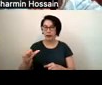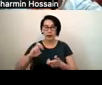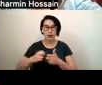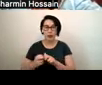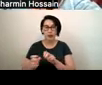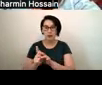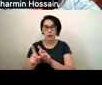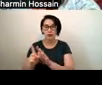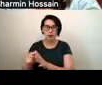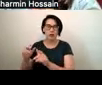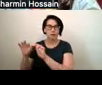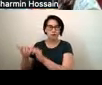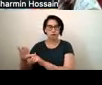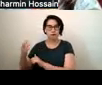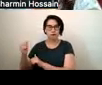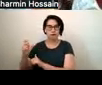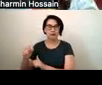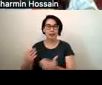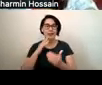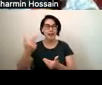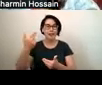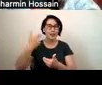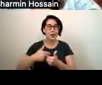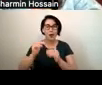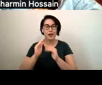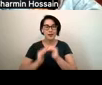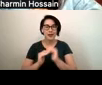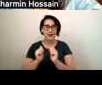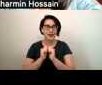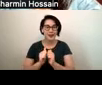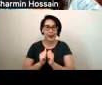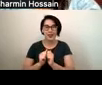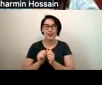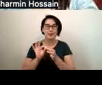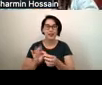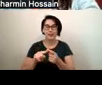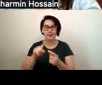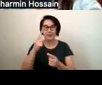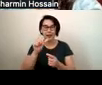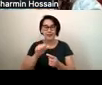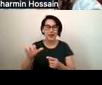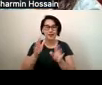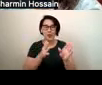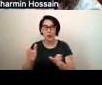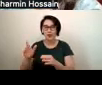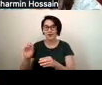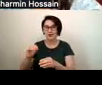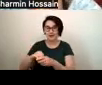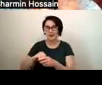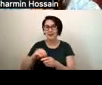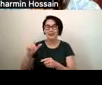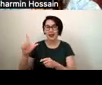Thank you for joining Building Together on Black and Asian Organizing in Los Angeles, brought to you by our team at 18 Million Rising.